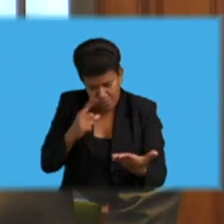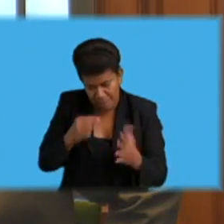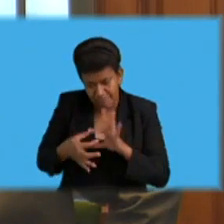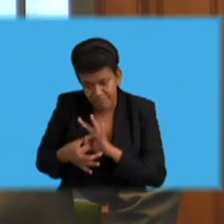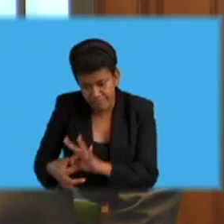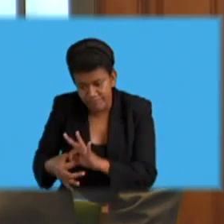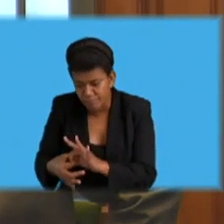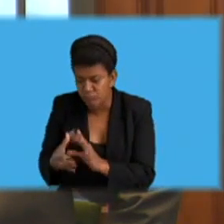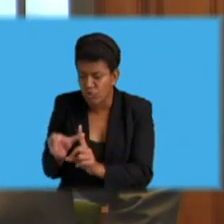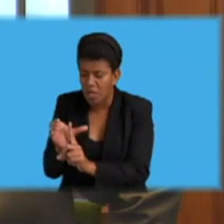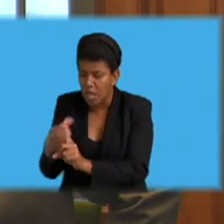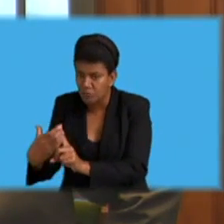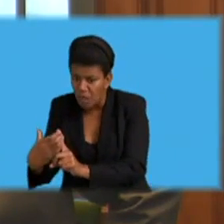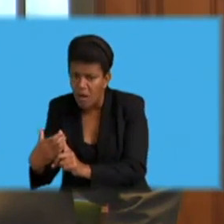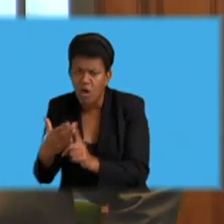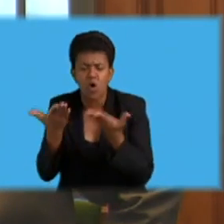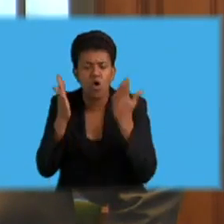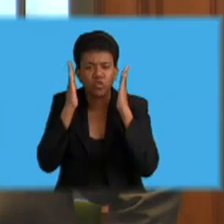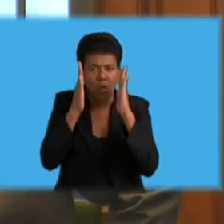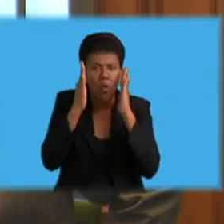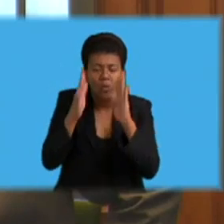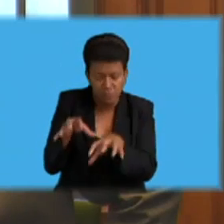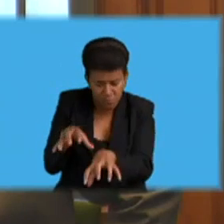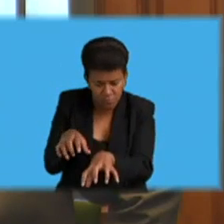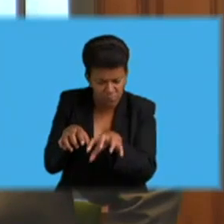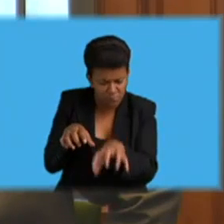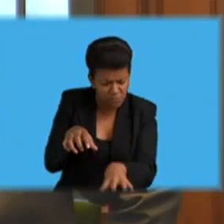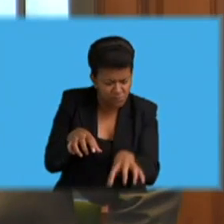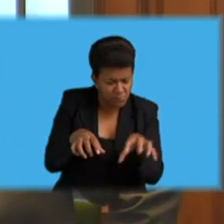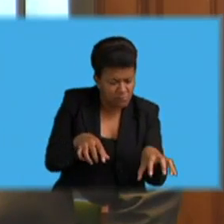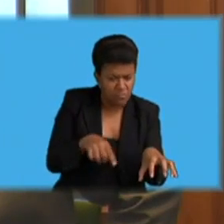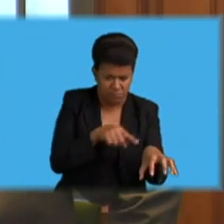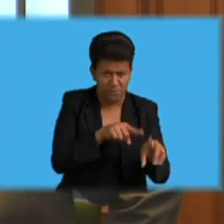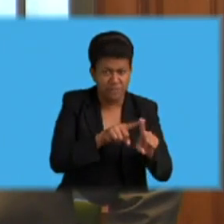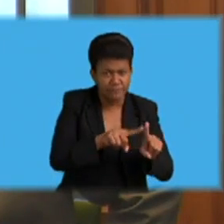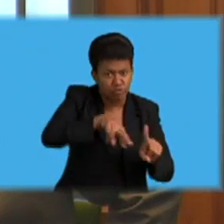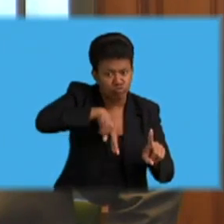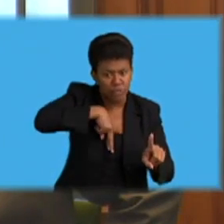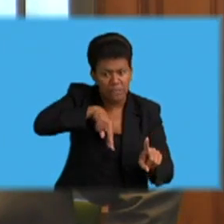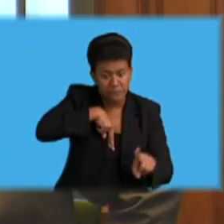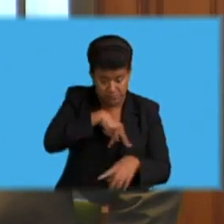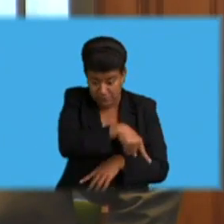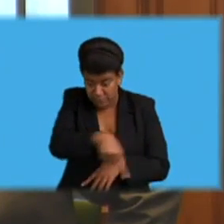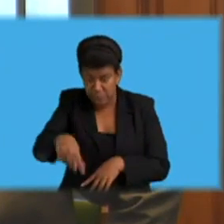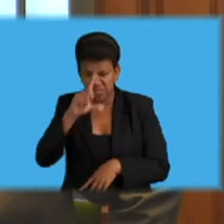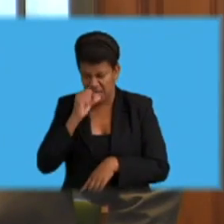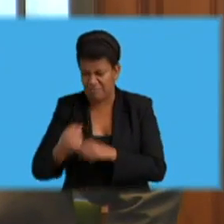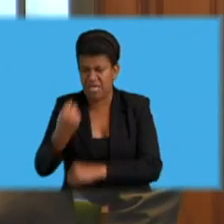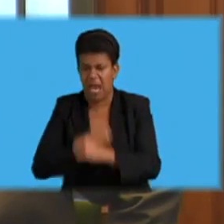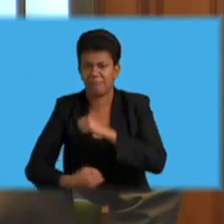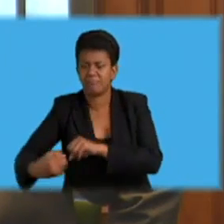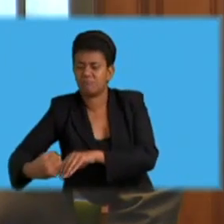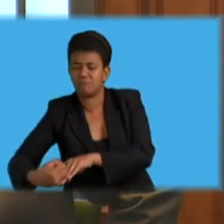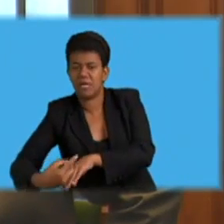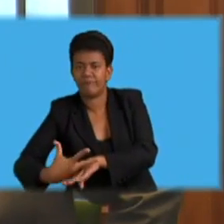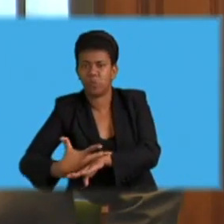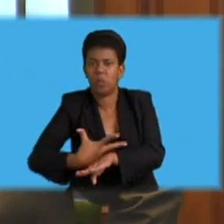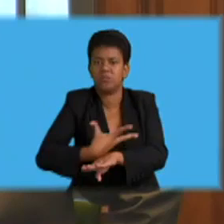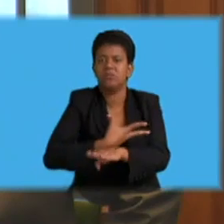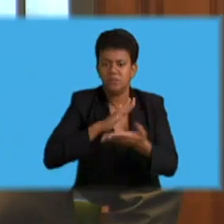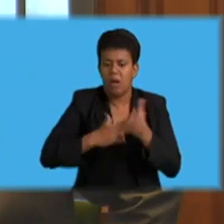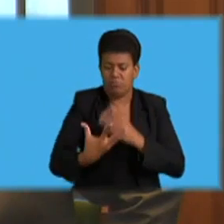has to come through a bigger, wider framework of things on how communities engage and how people can voluntarily